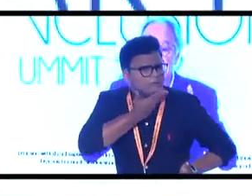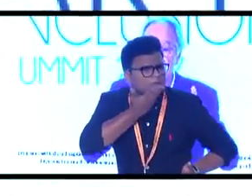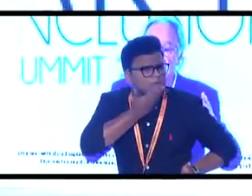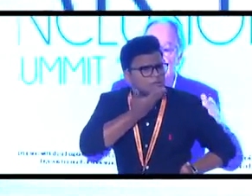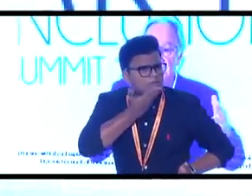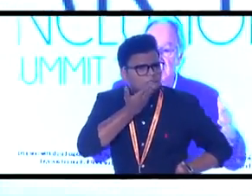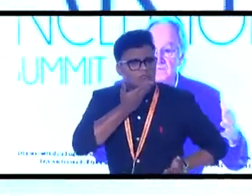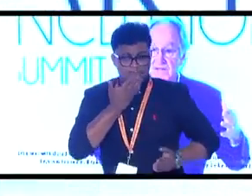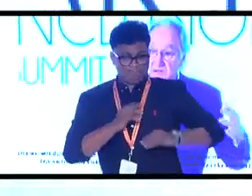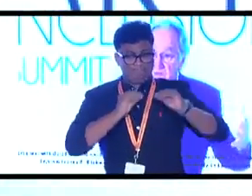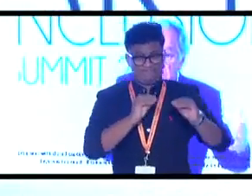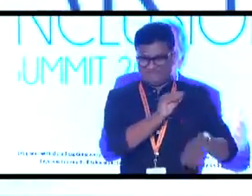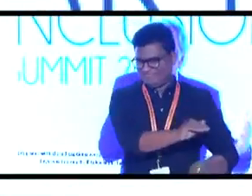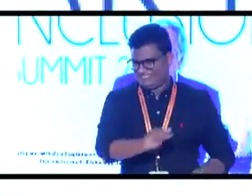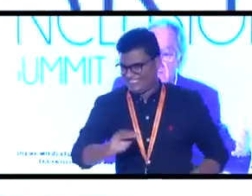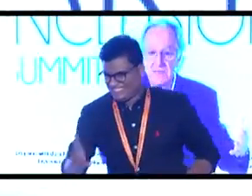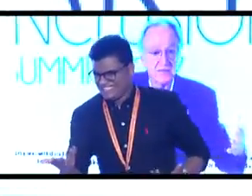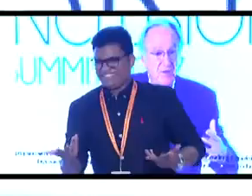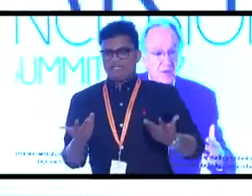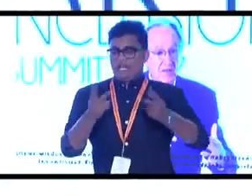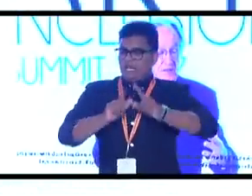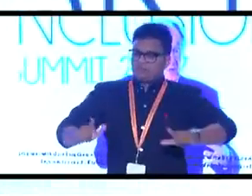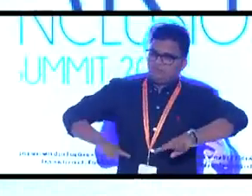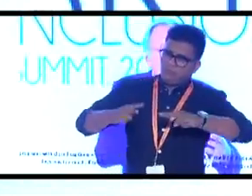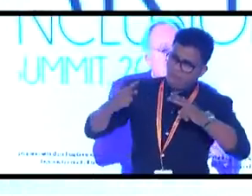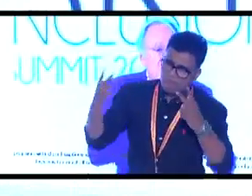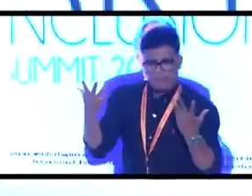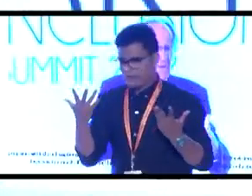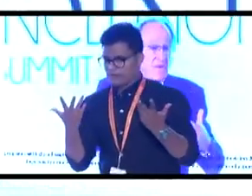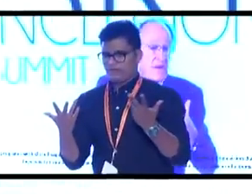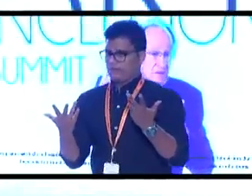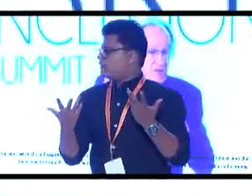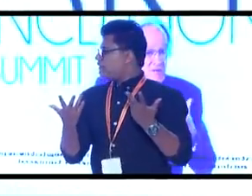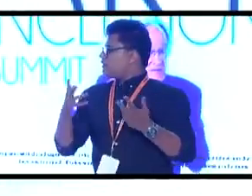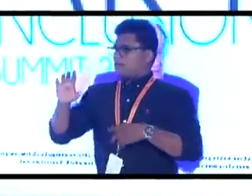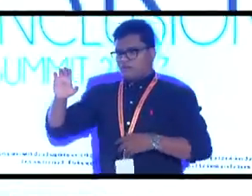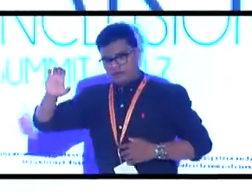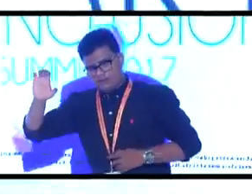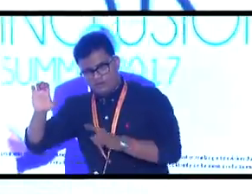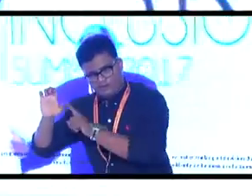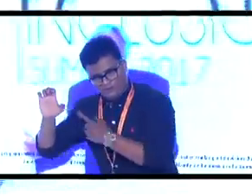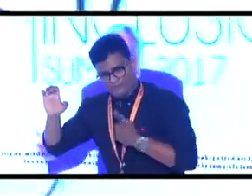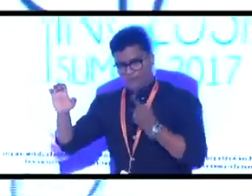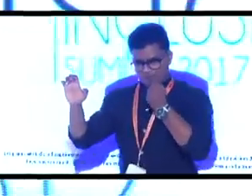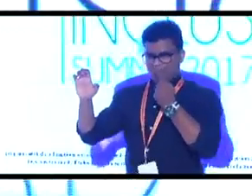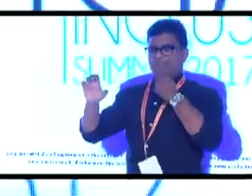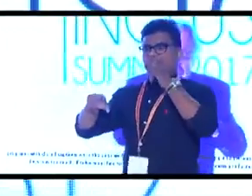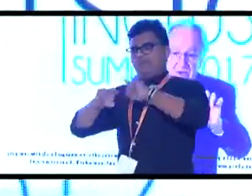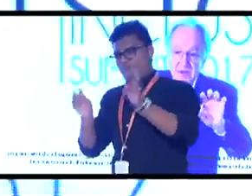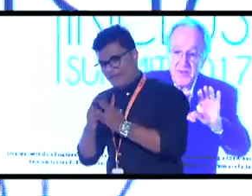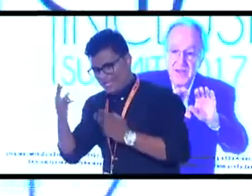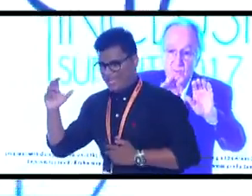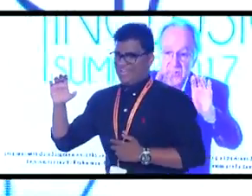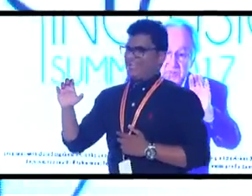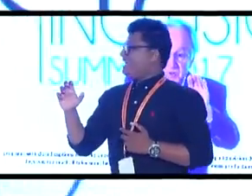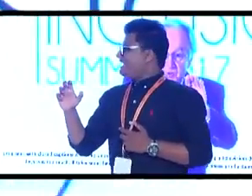languages. So we have a lot of Latino kids, Latina kids in America. For them English was a second language. Here